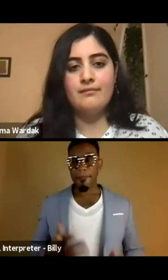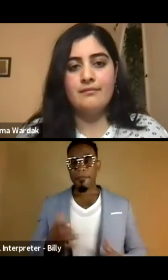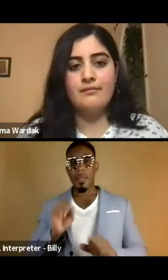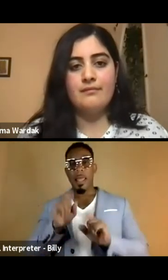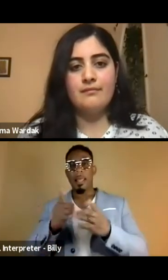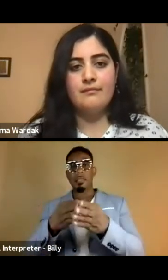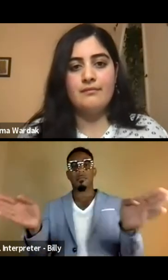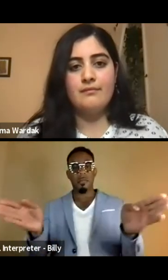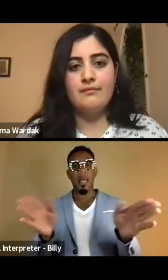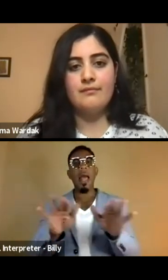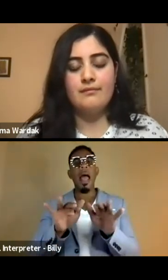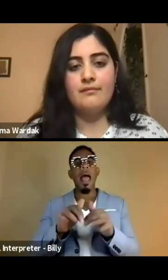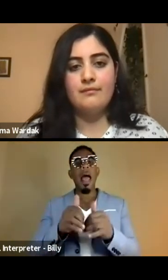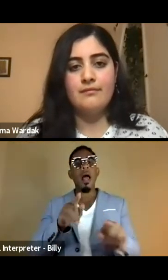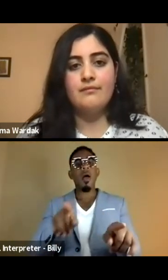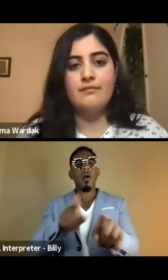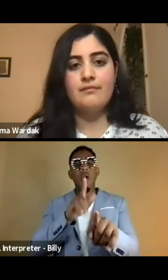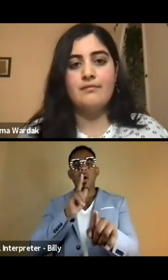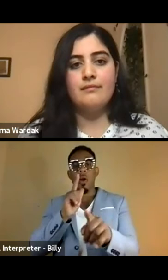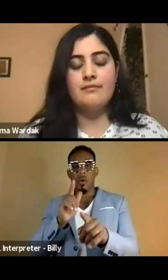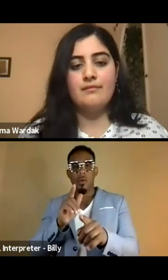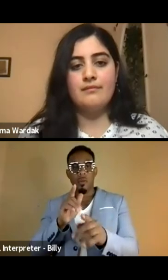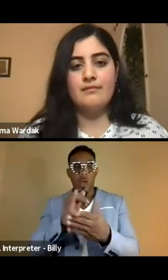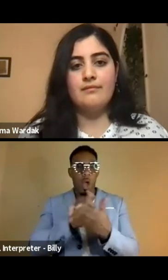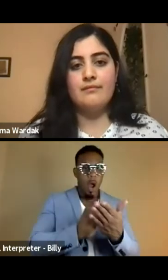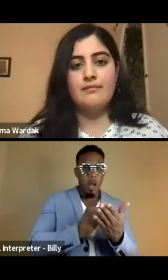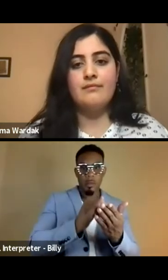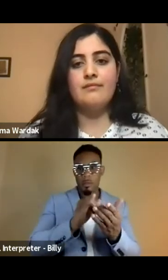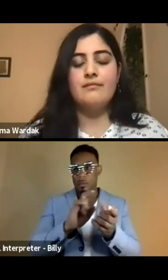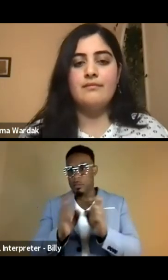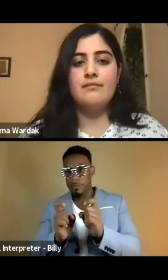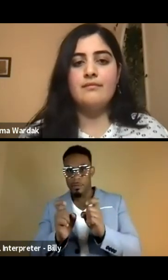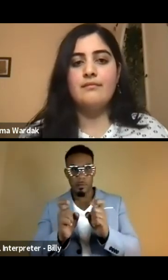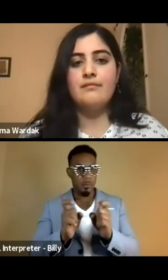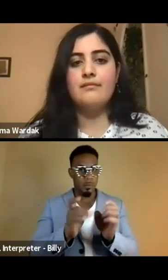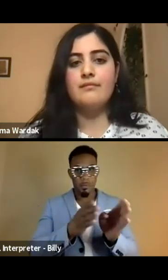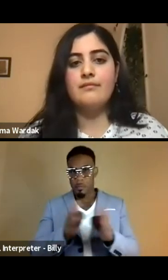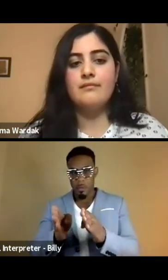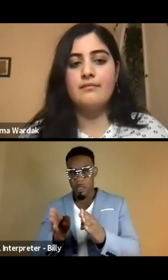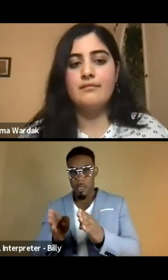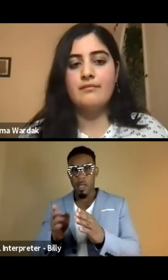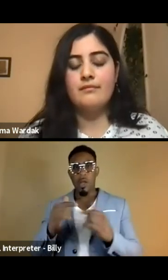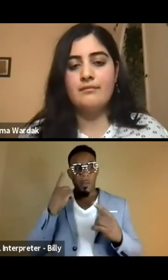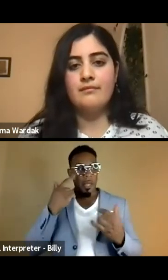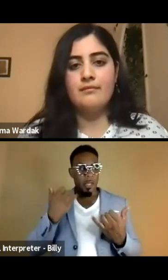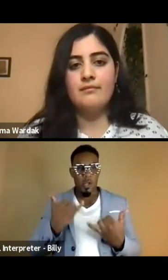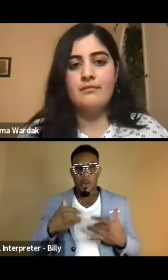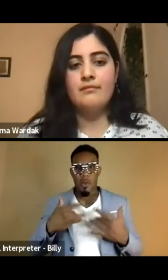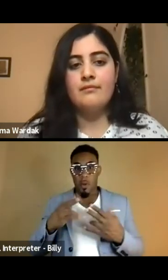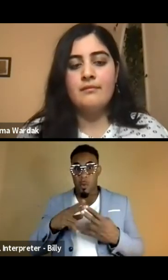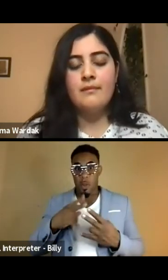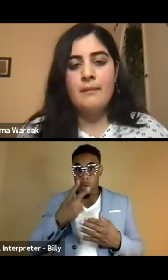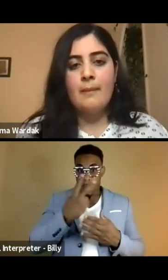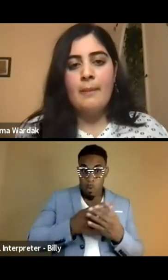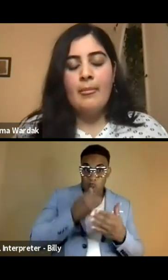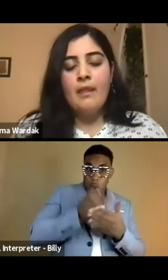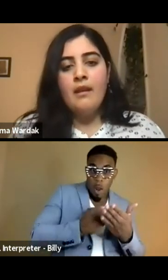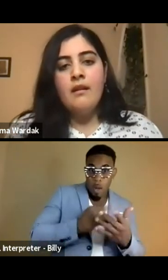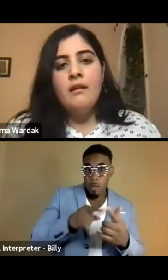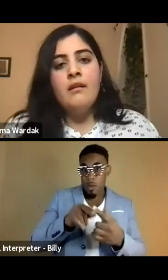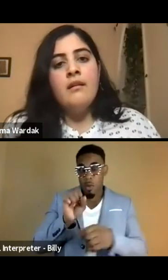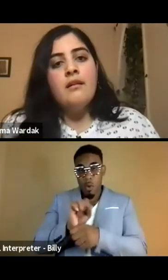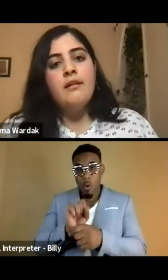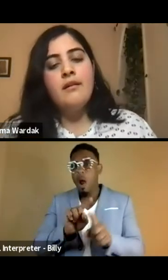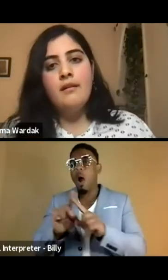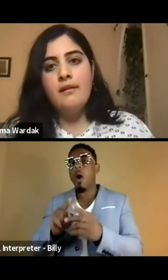asking how folks art has shifted or changed due to current events in Afghanistan, whether both your, your art, your work,